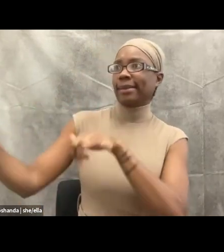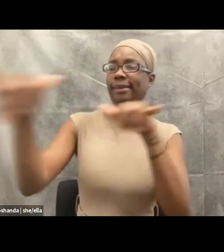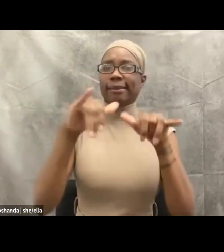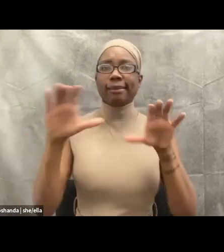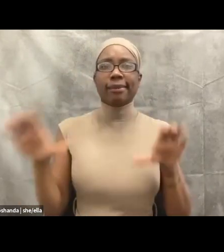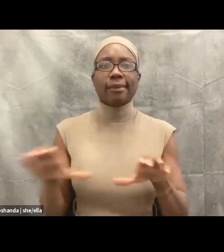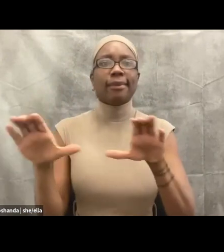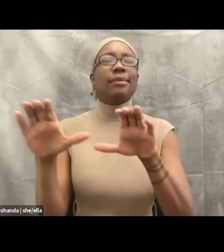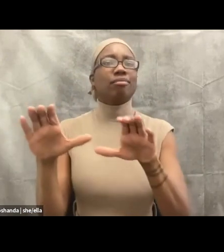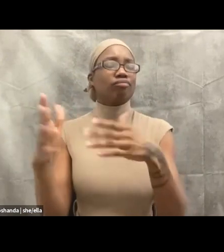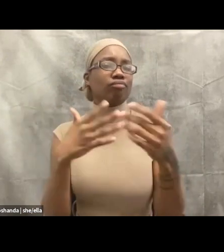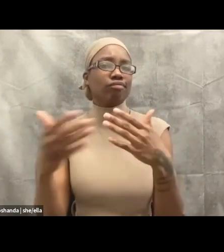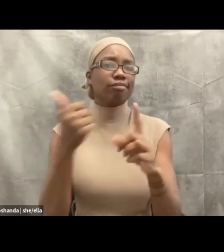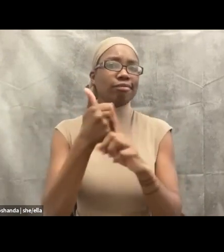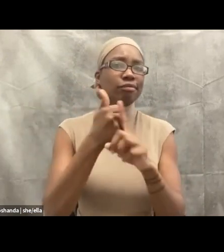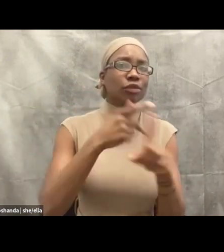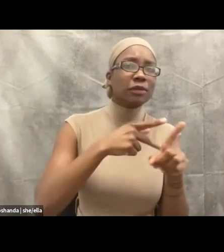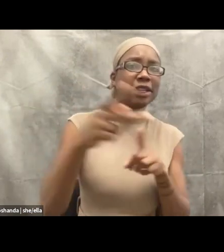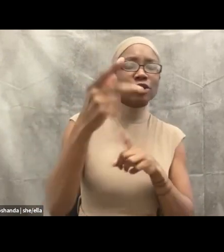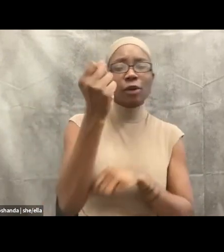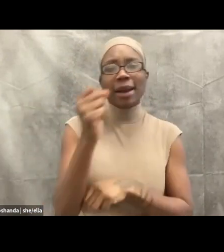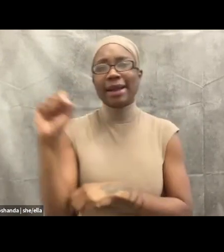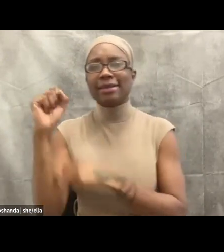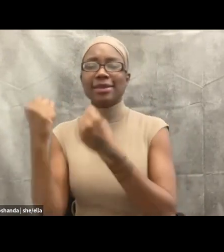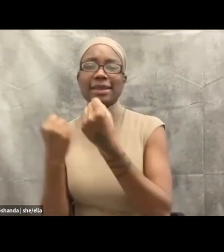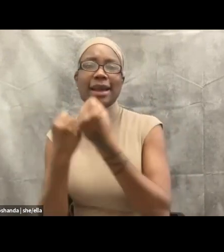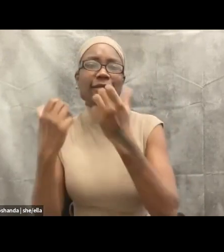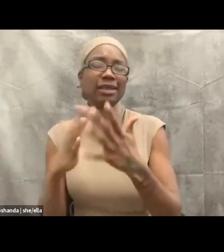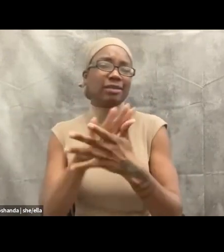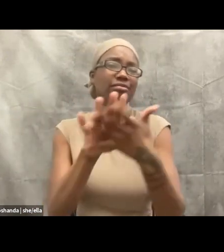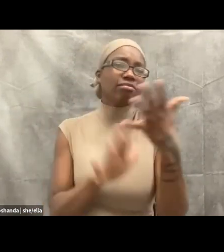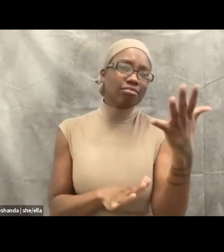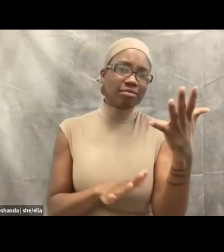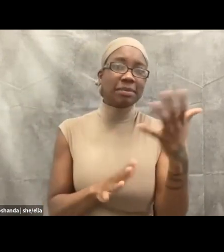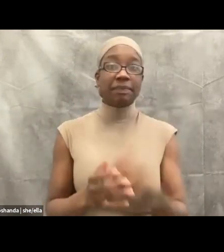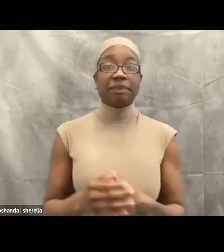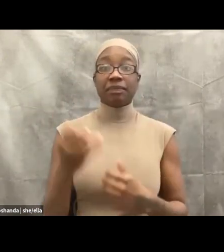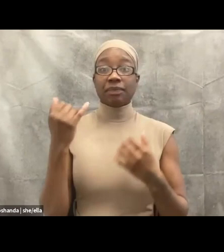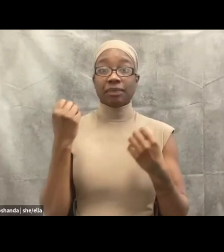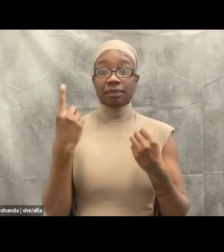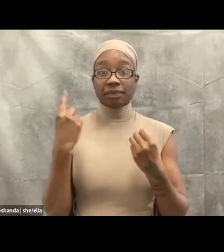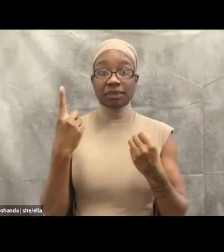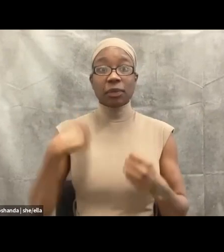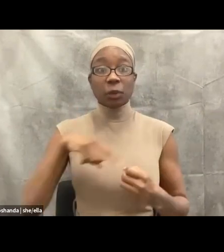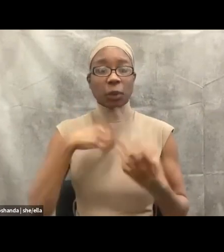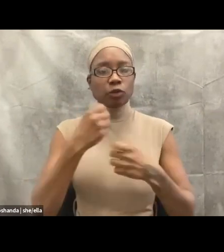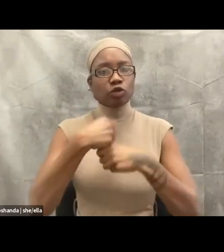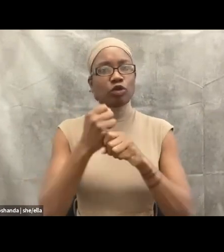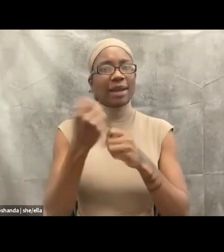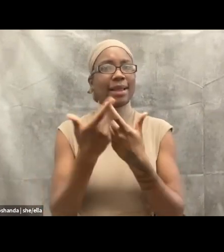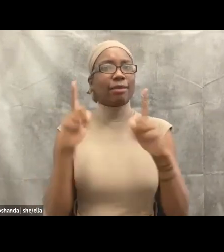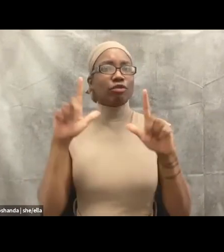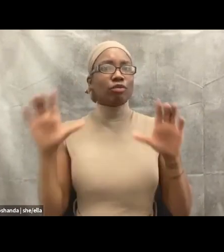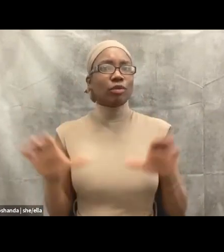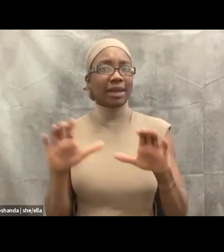foundations of liberated practice, we need to explore the existing layers of bureaucracy where barriers exist. Keep